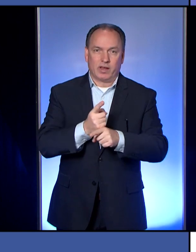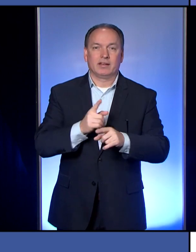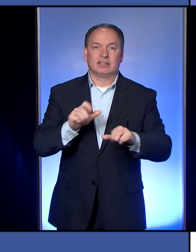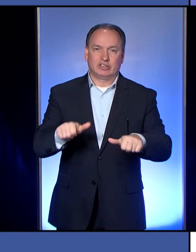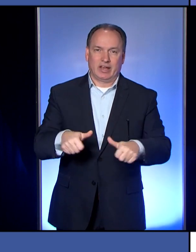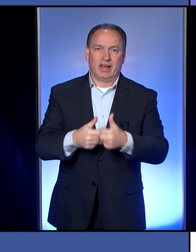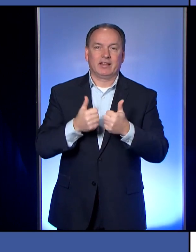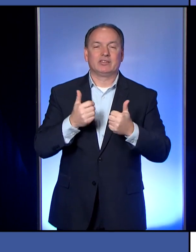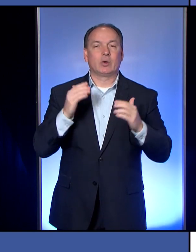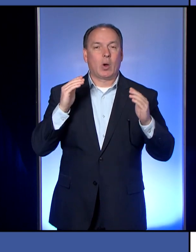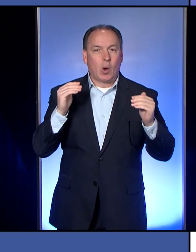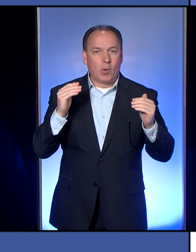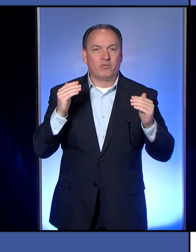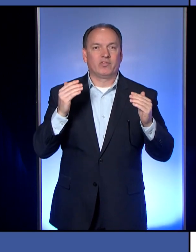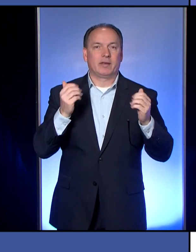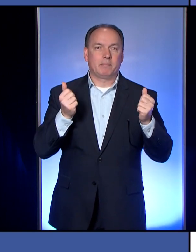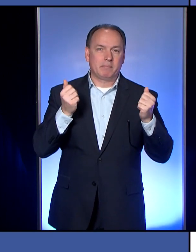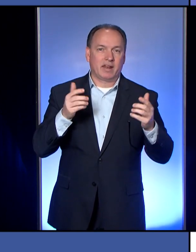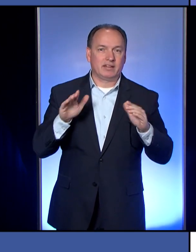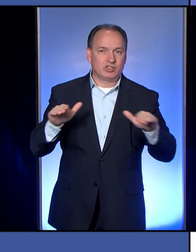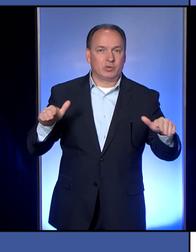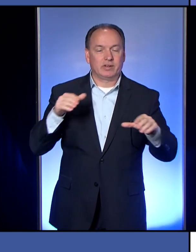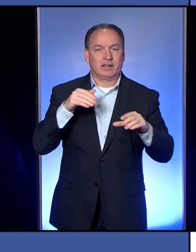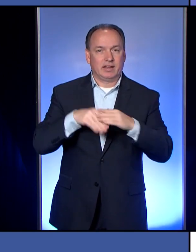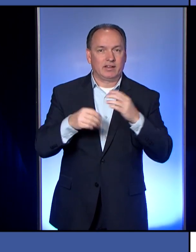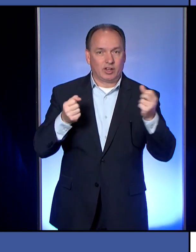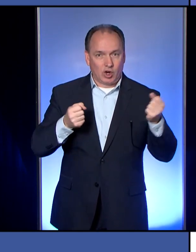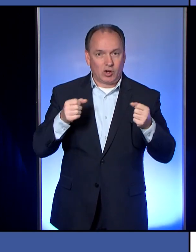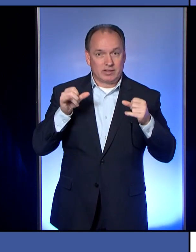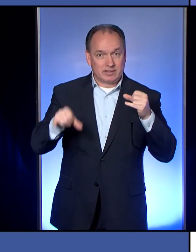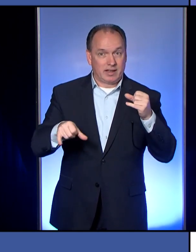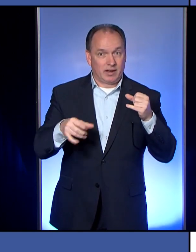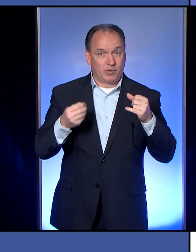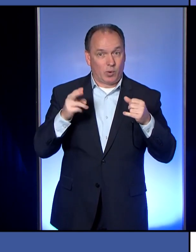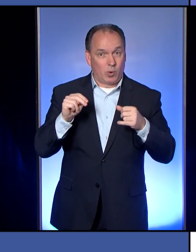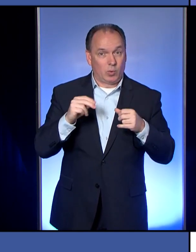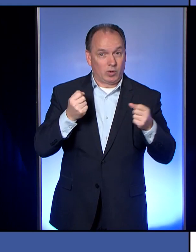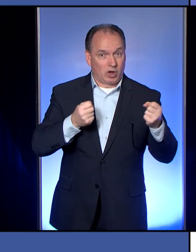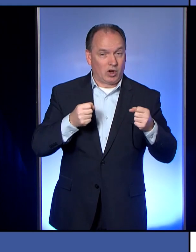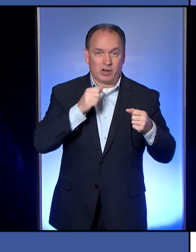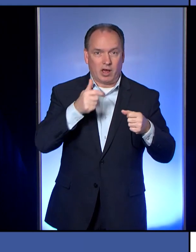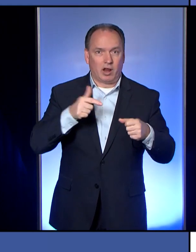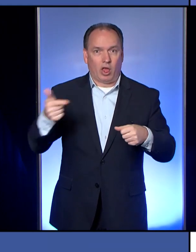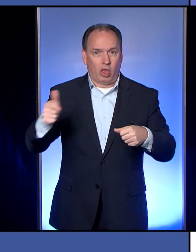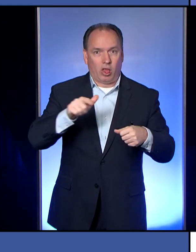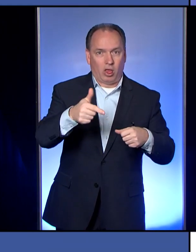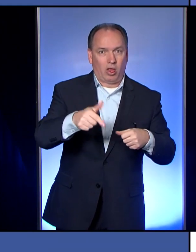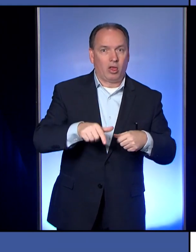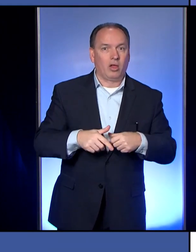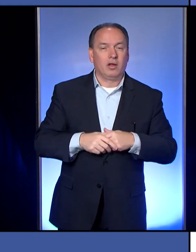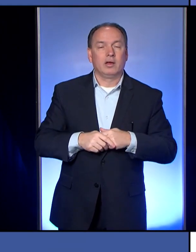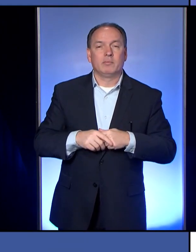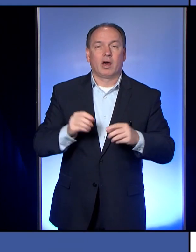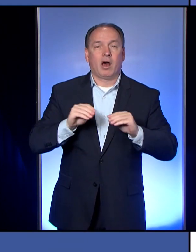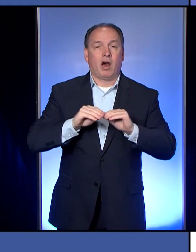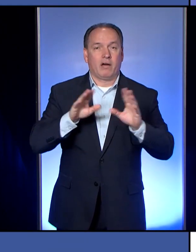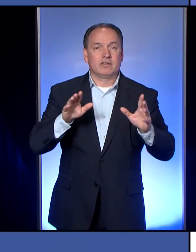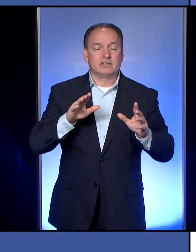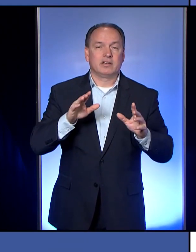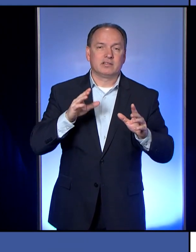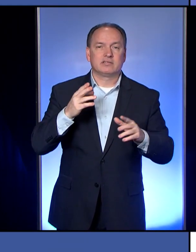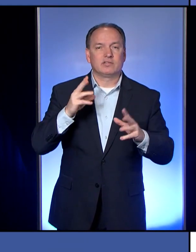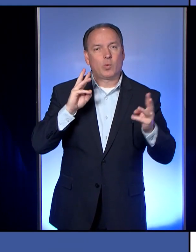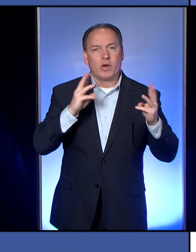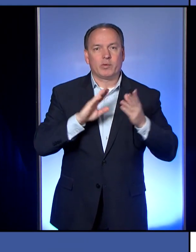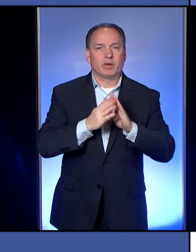Hopefully, many of these children will be in a car and they should stay in their own car and not going to someone else's car. Obviously, as the weather gets